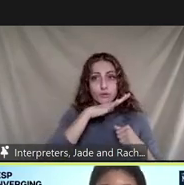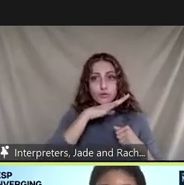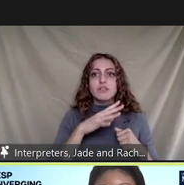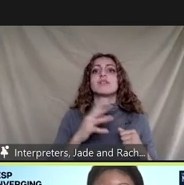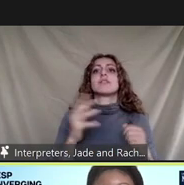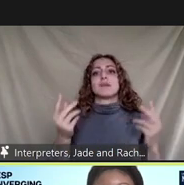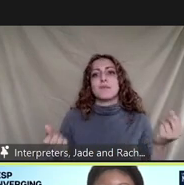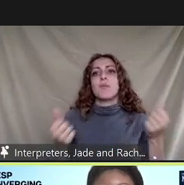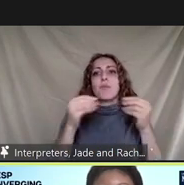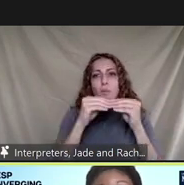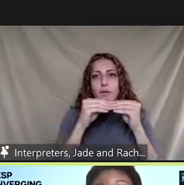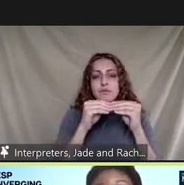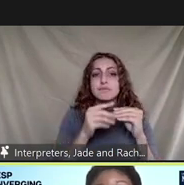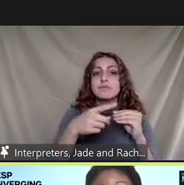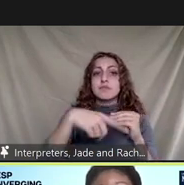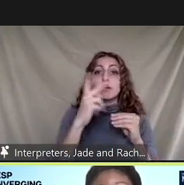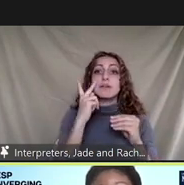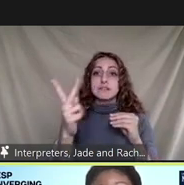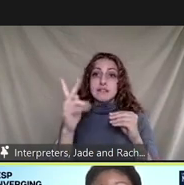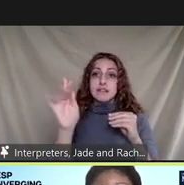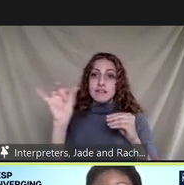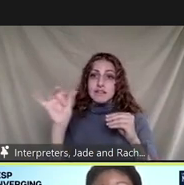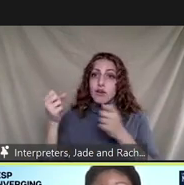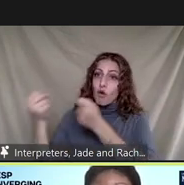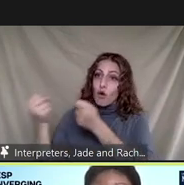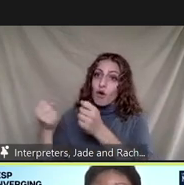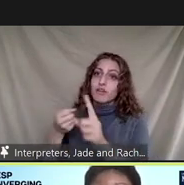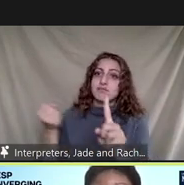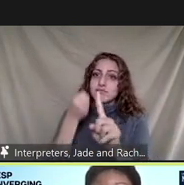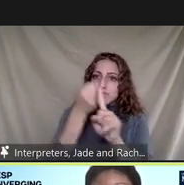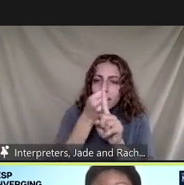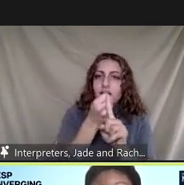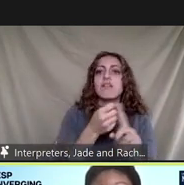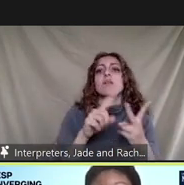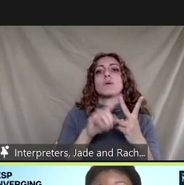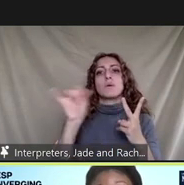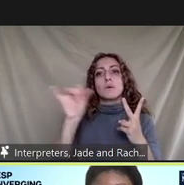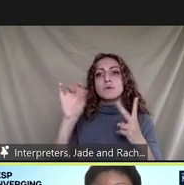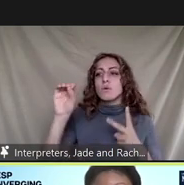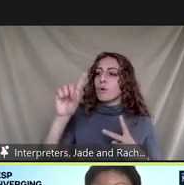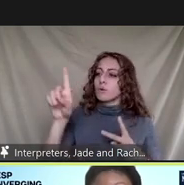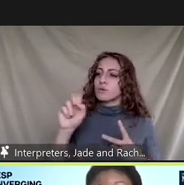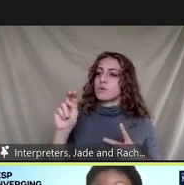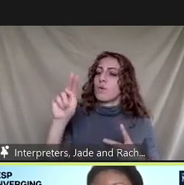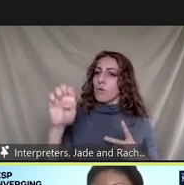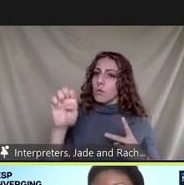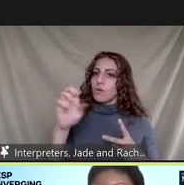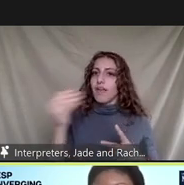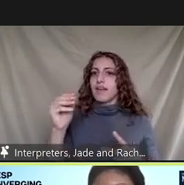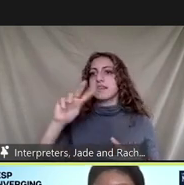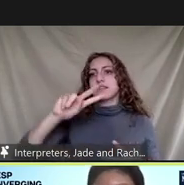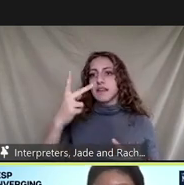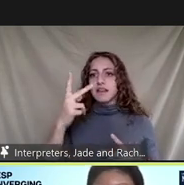more local impacts secondary pollution such as ozone and secondary pm can be more spatially